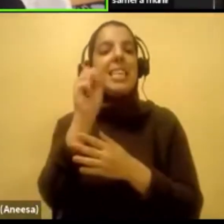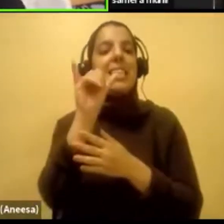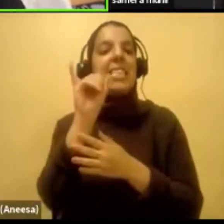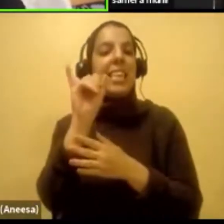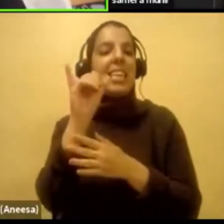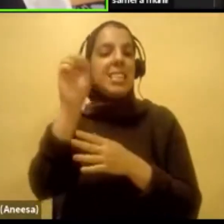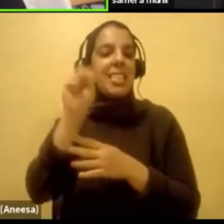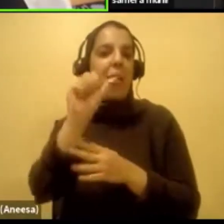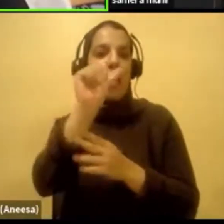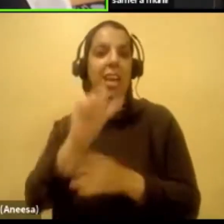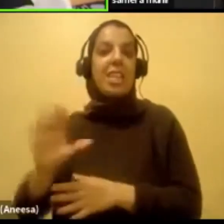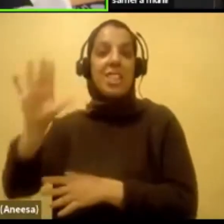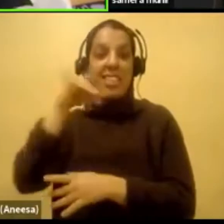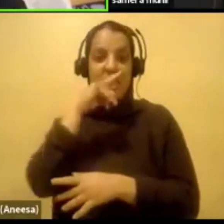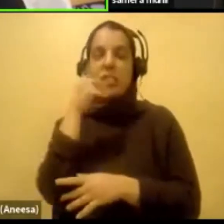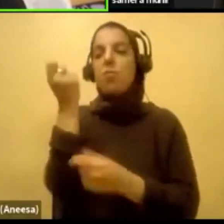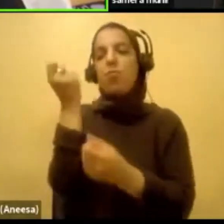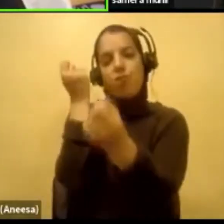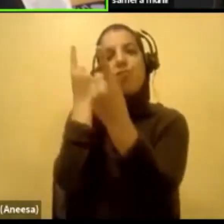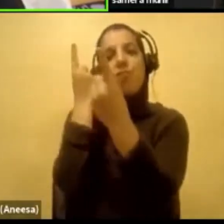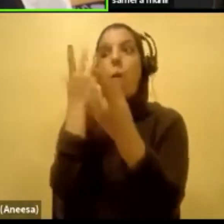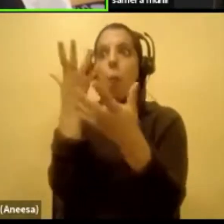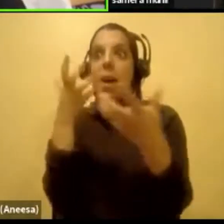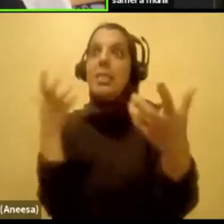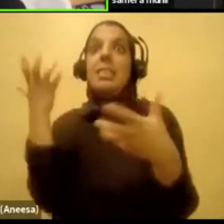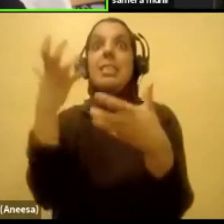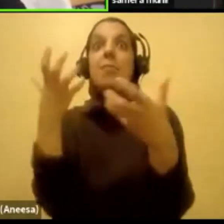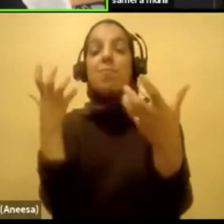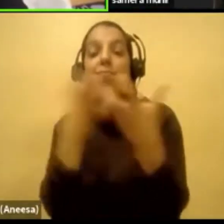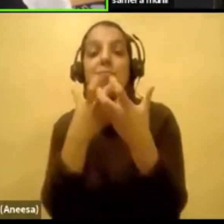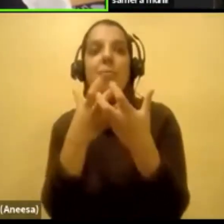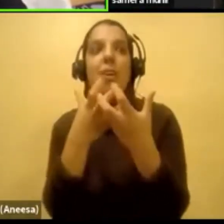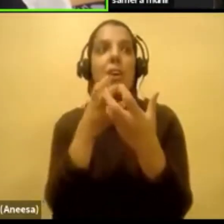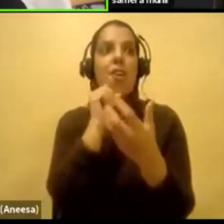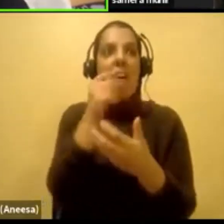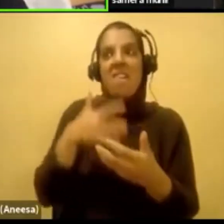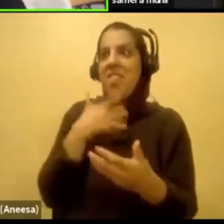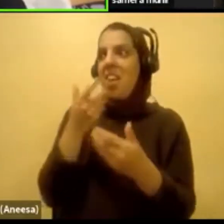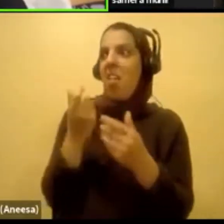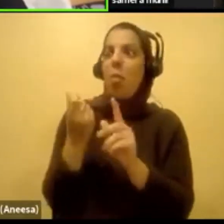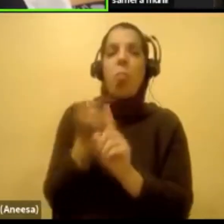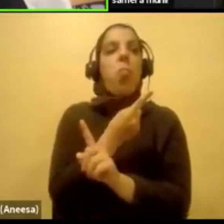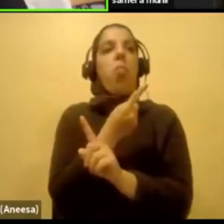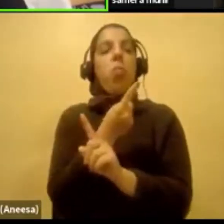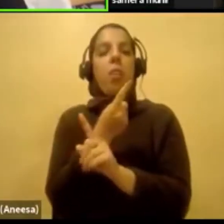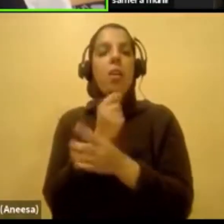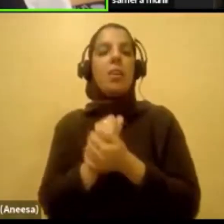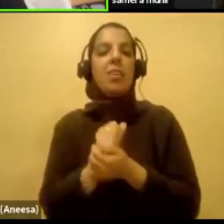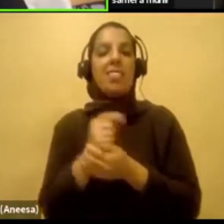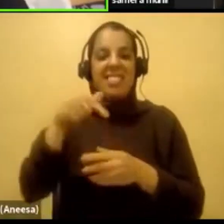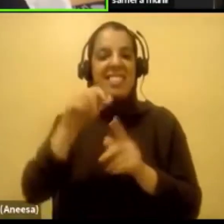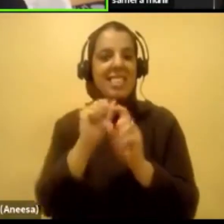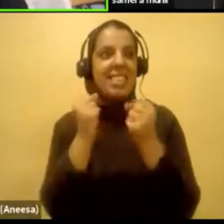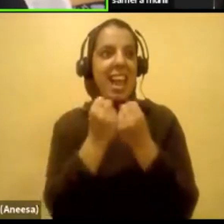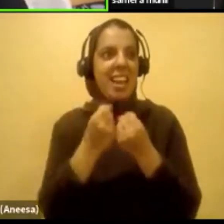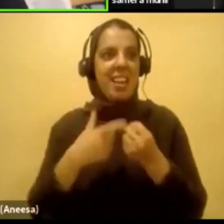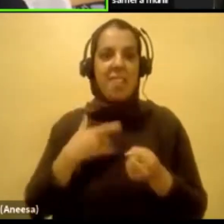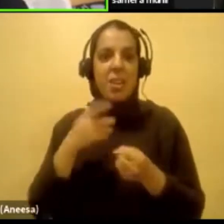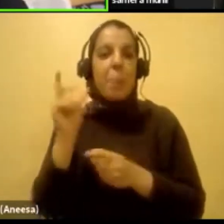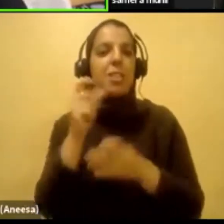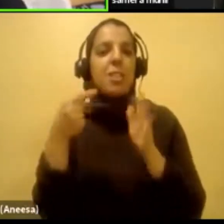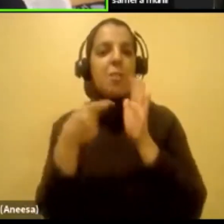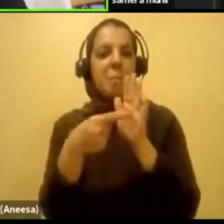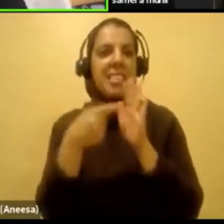wanting to fit in and be your atypical Canadian. The society here lacks so much Muslim representation. And we know this.